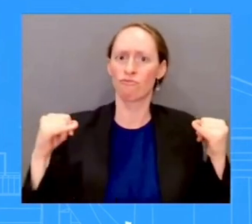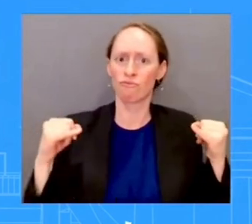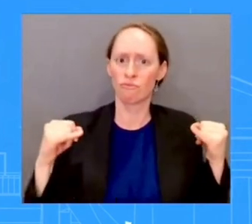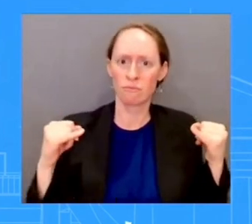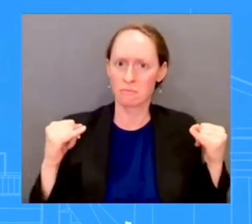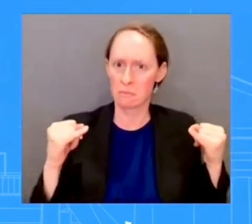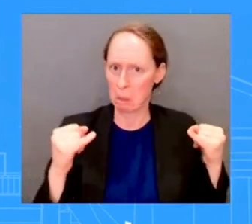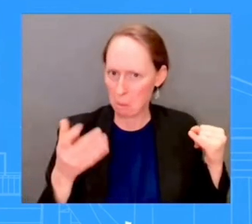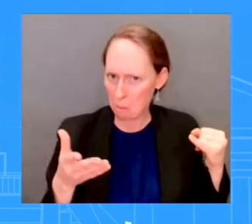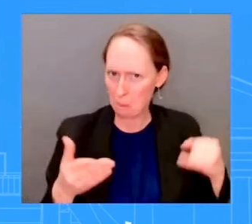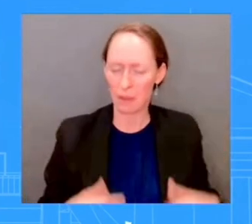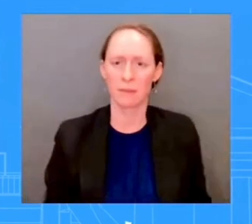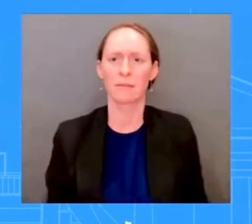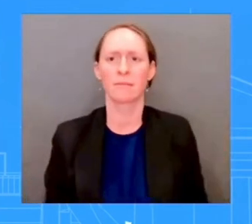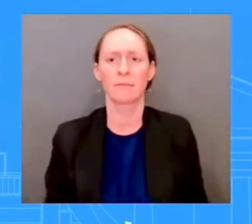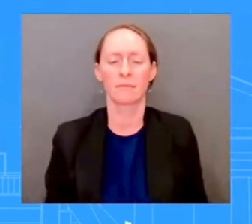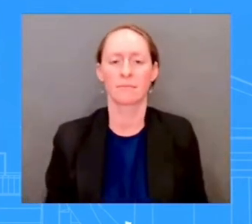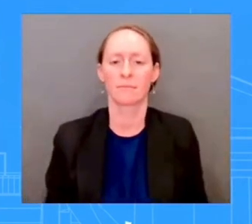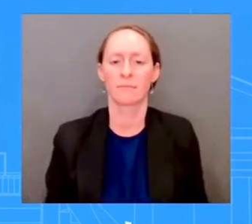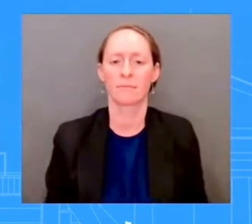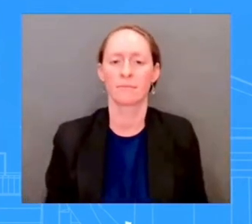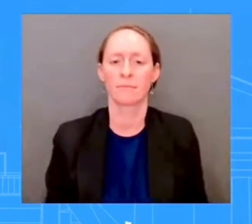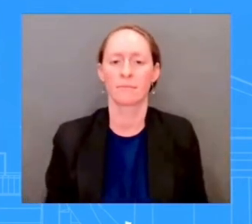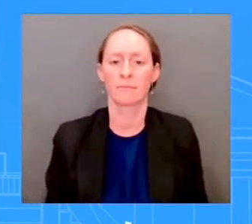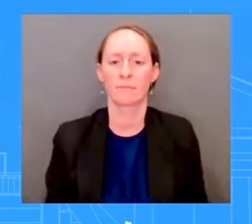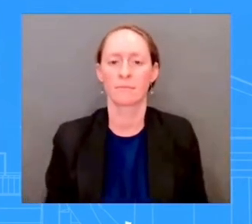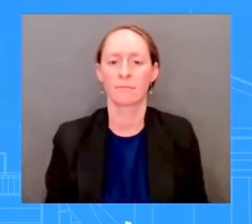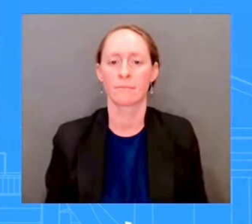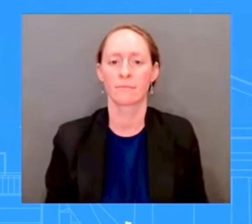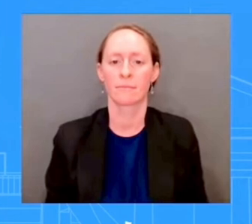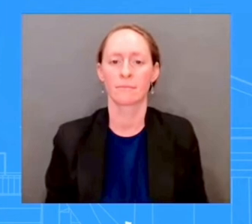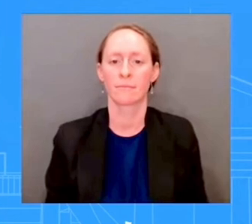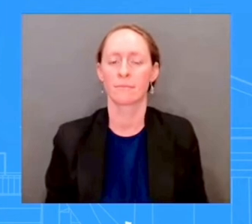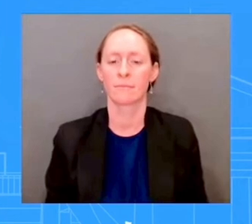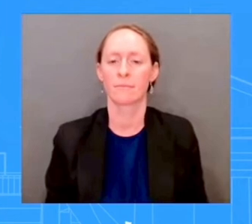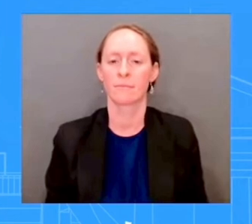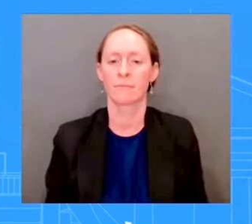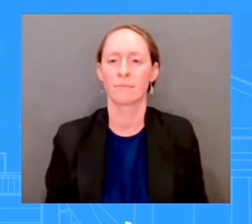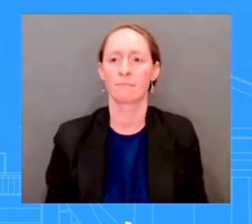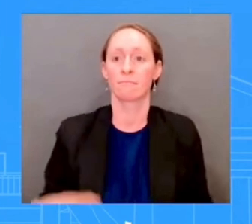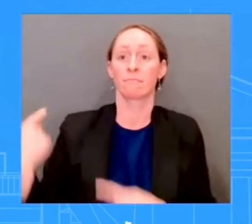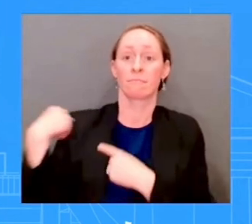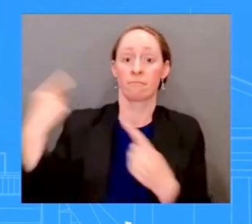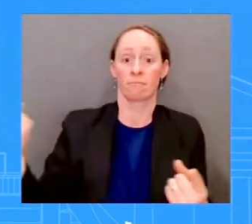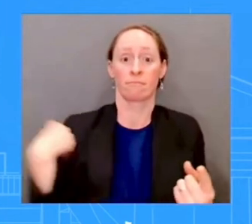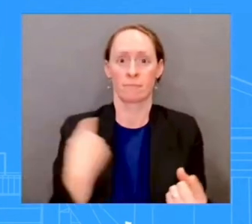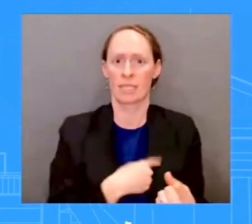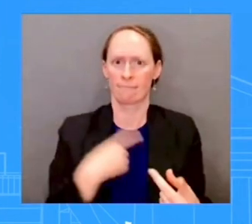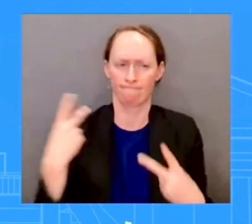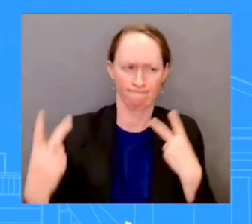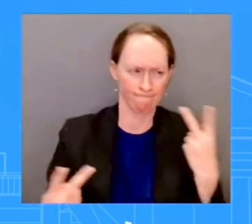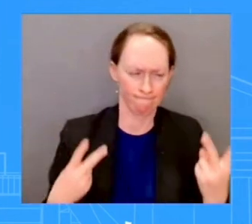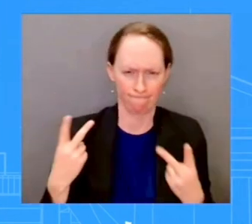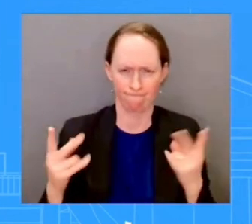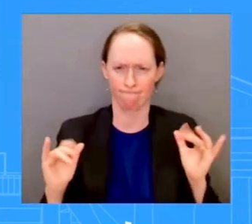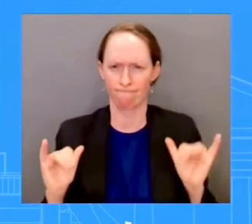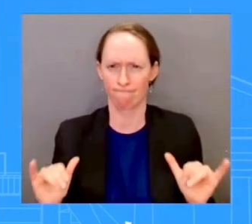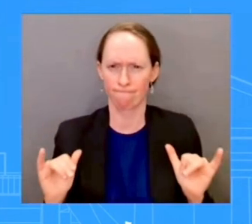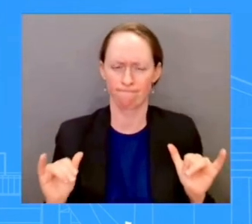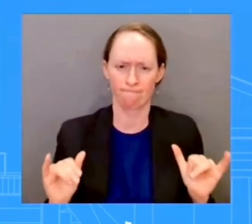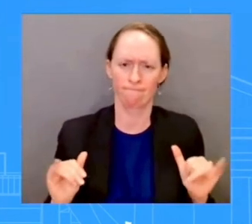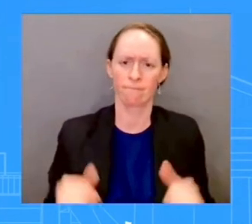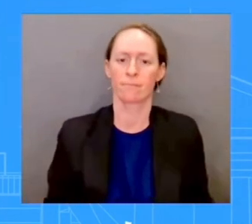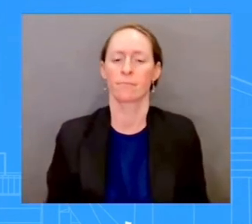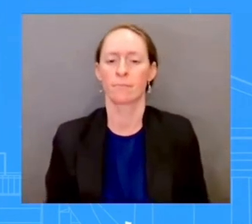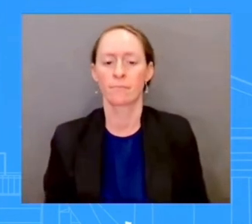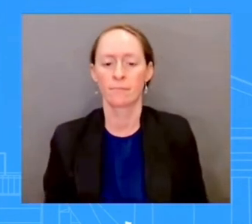administration, we have focused on rebuilding and investing in our allies and partners throughout the world and especially within the Indo-Pacific. You